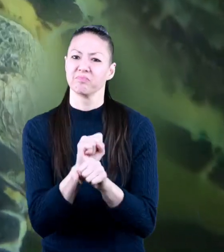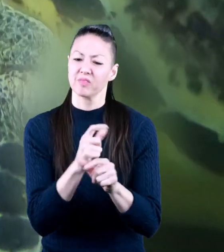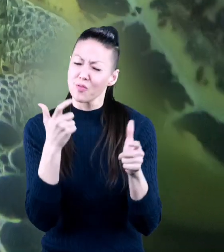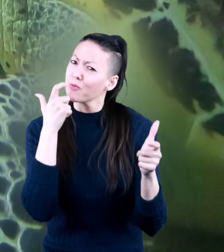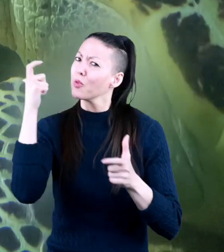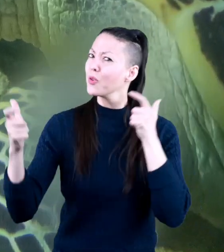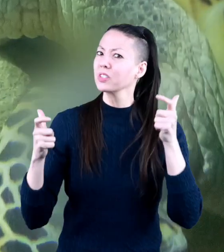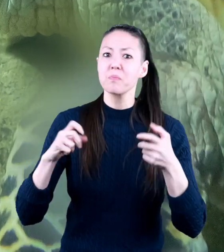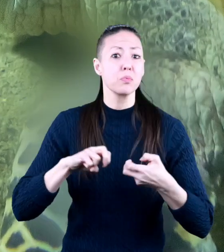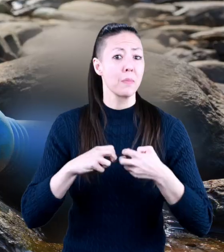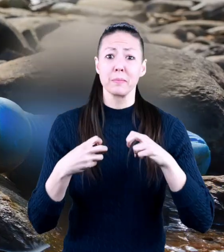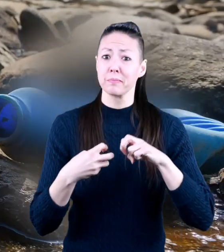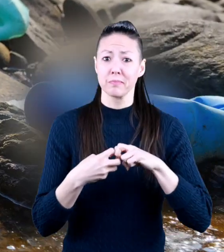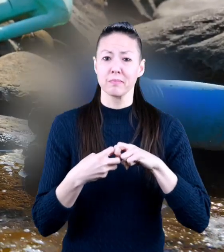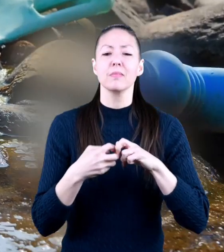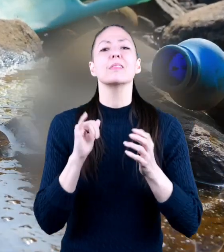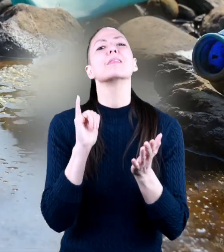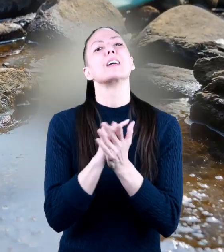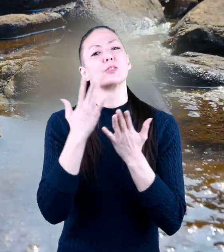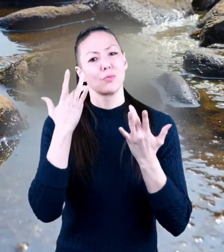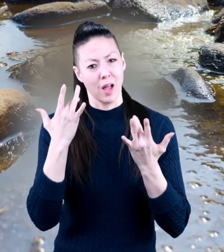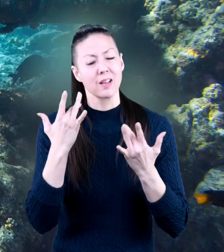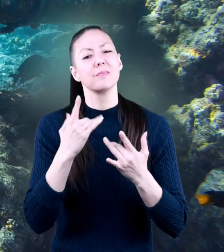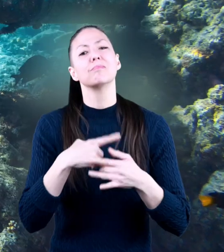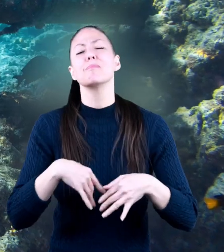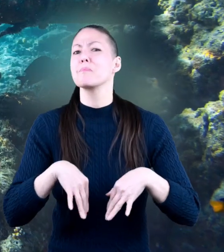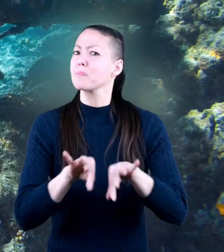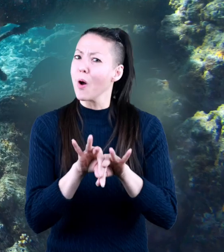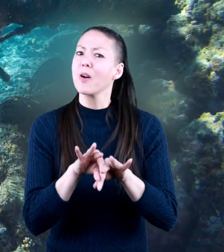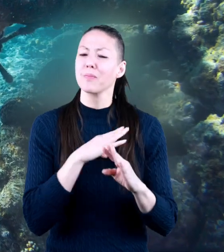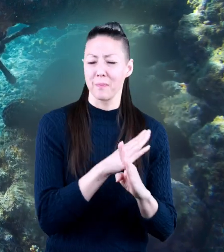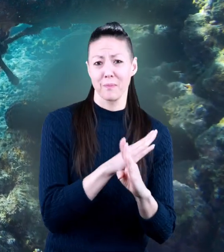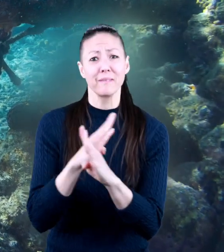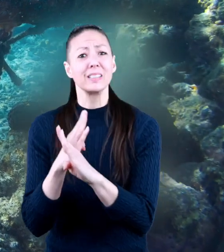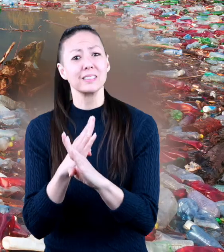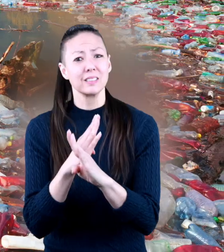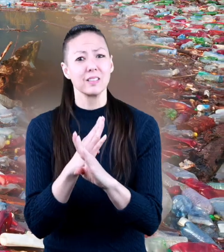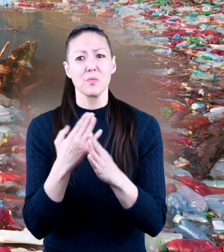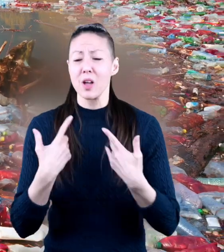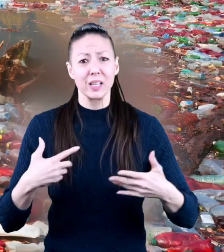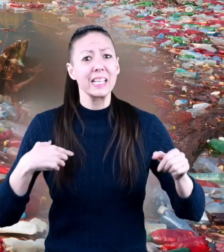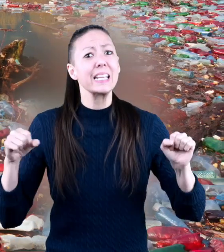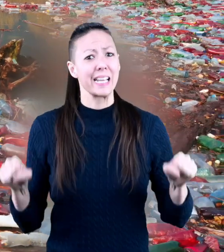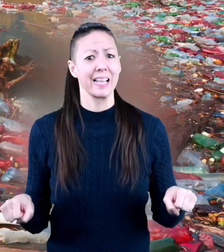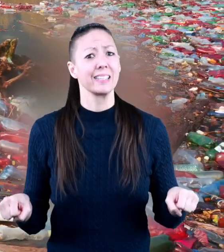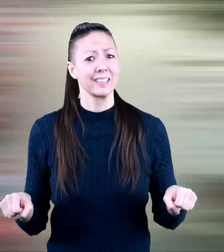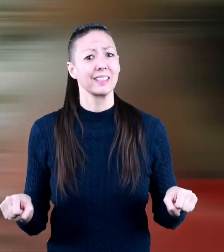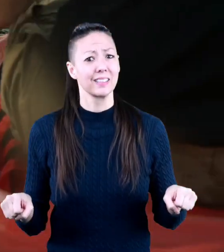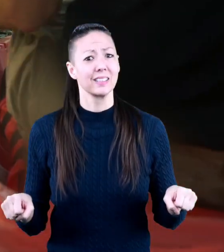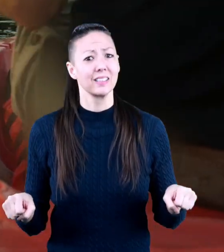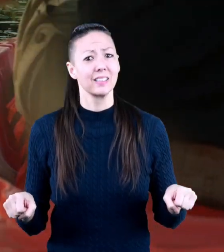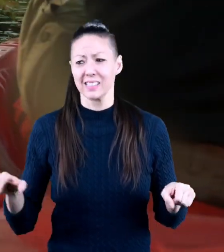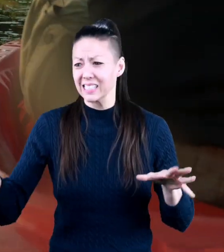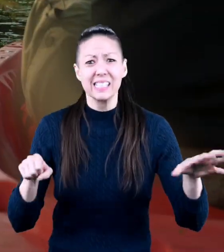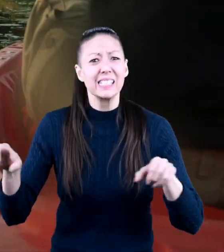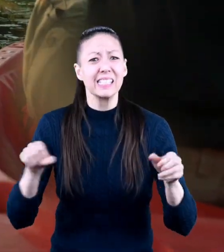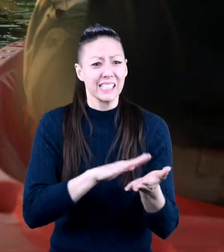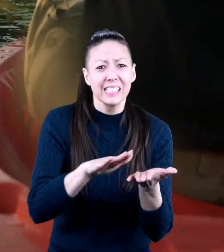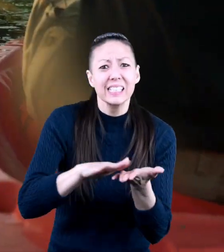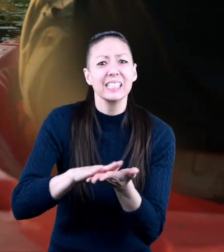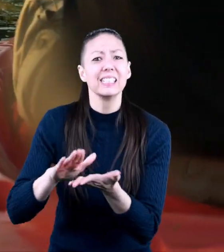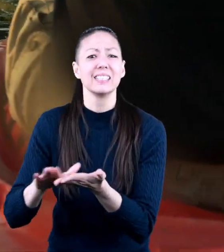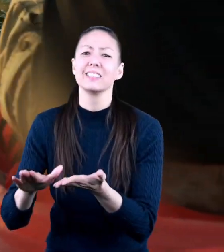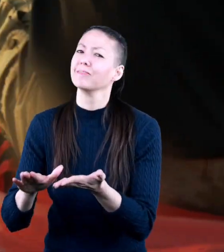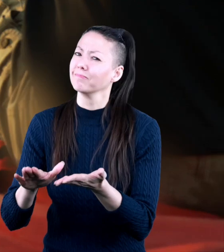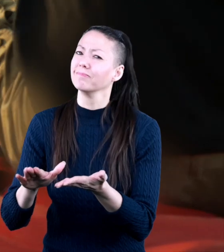a huge problem which is why it's important to prevent it whenever we can so strap